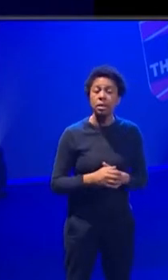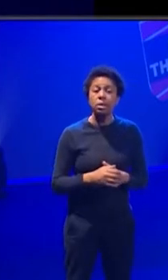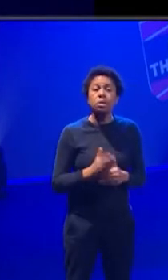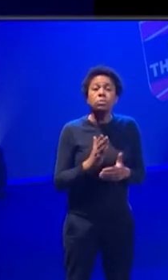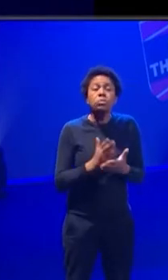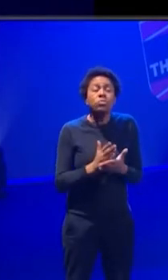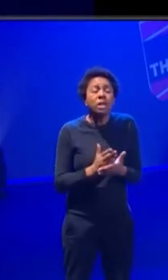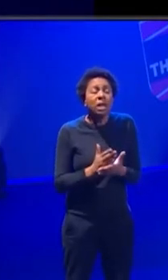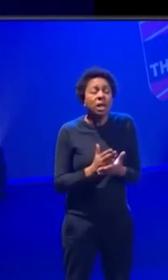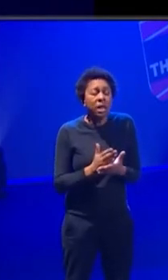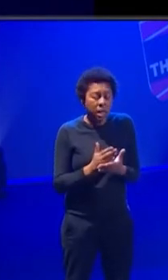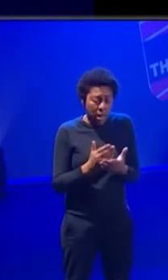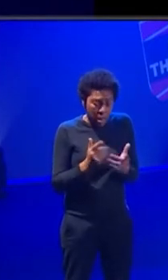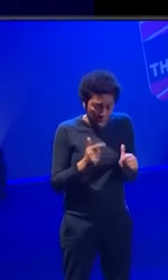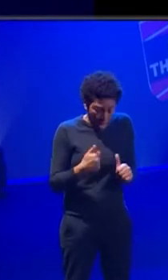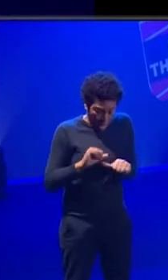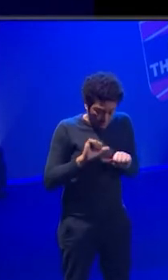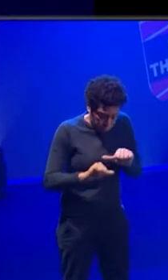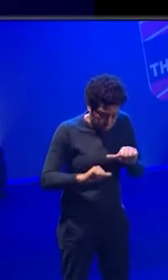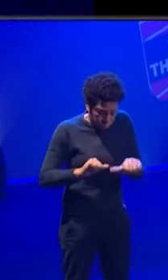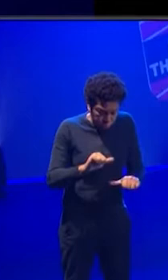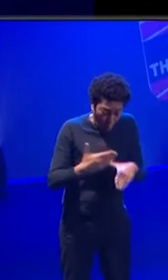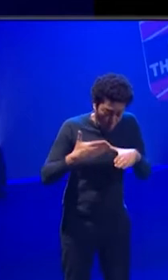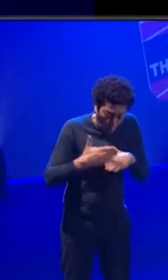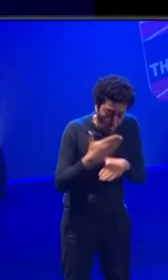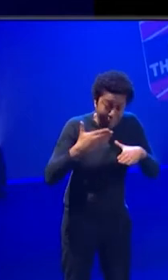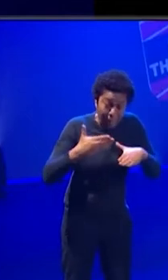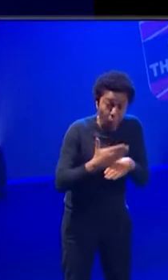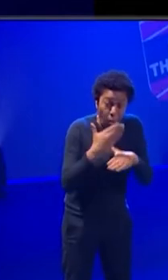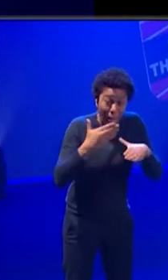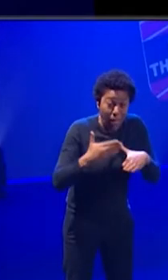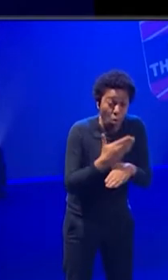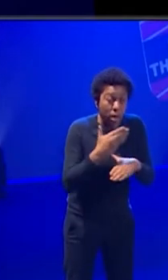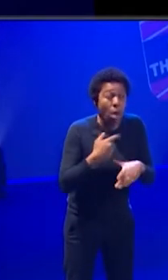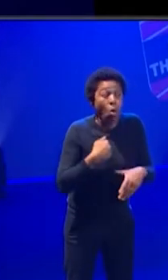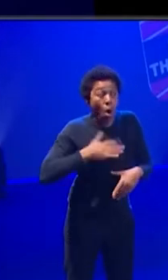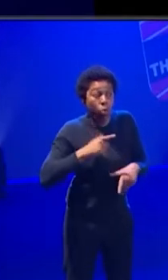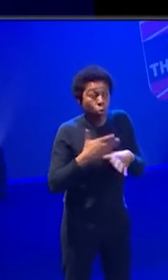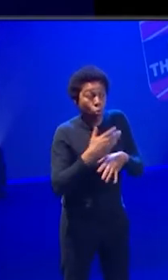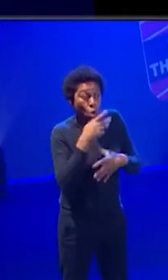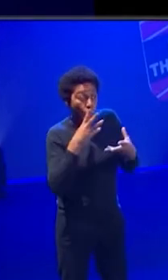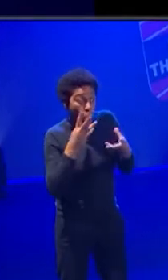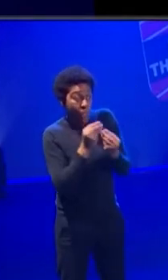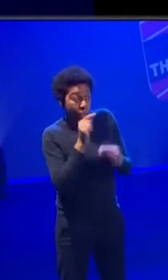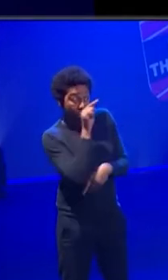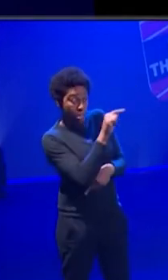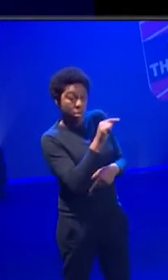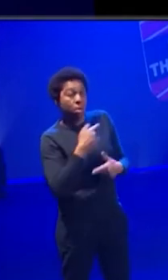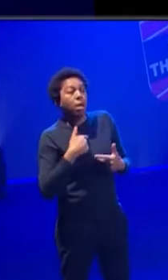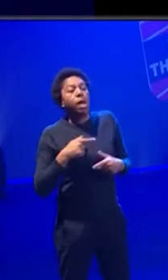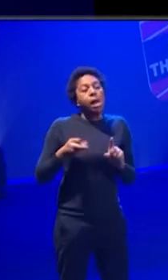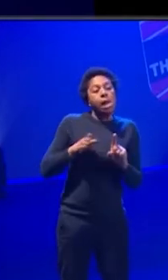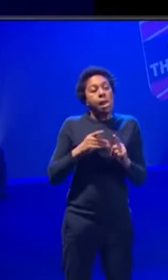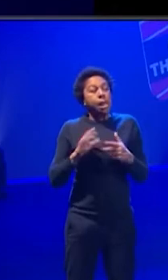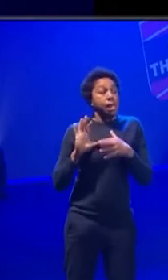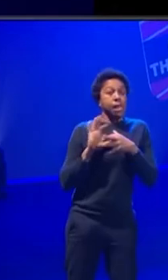process, working with people you want to work with. I think that's sort of a really, really, really